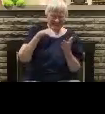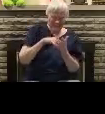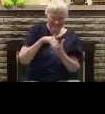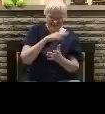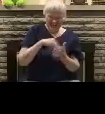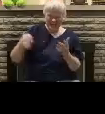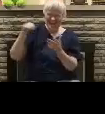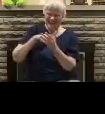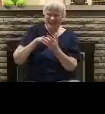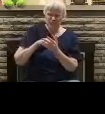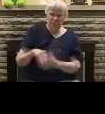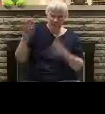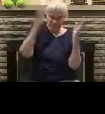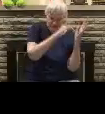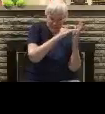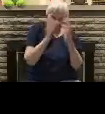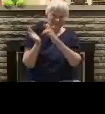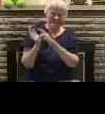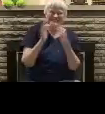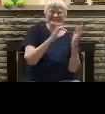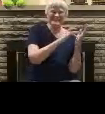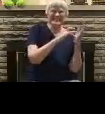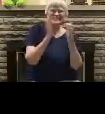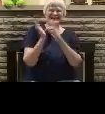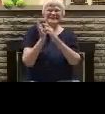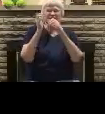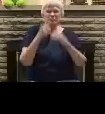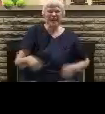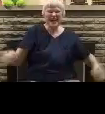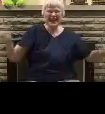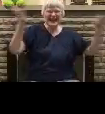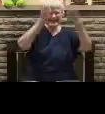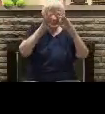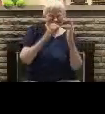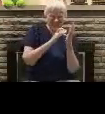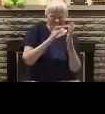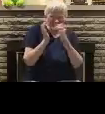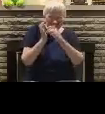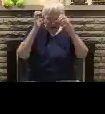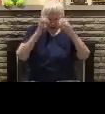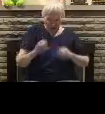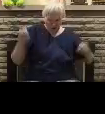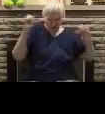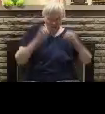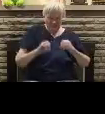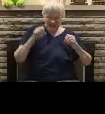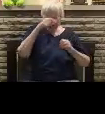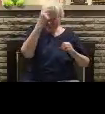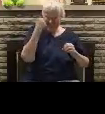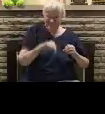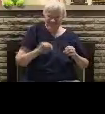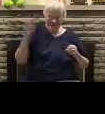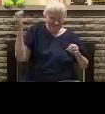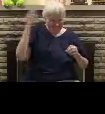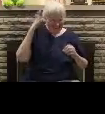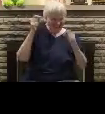how I trust Him How I prove Him more and more Jesus, Jesus,